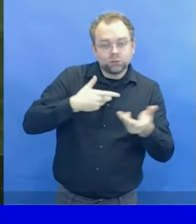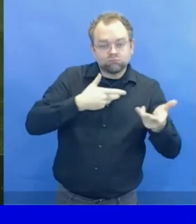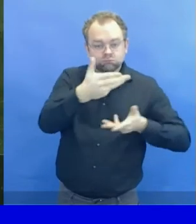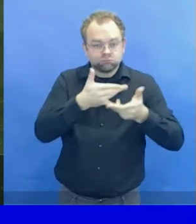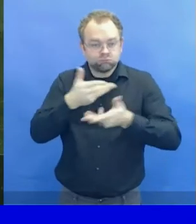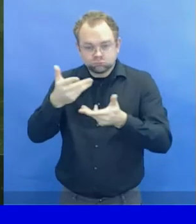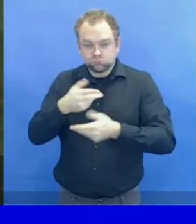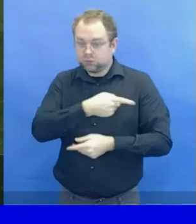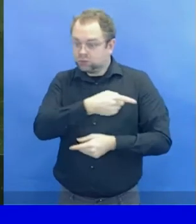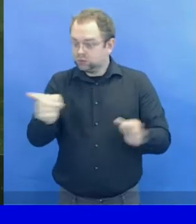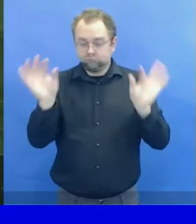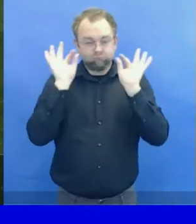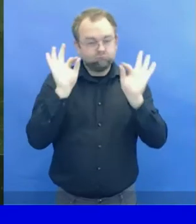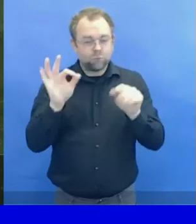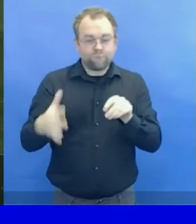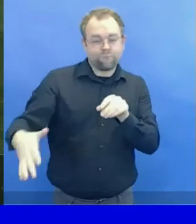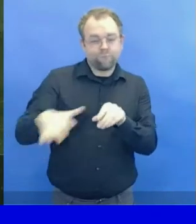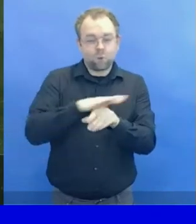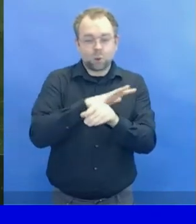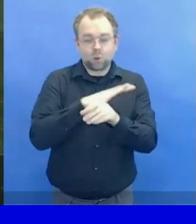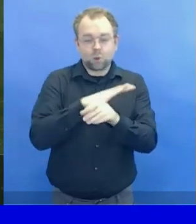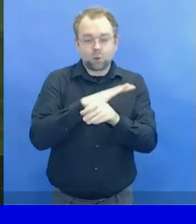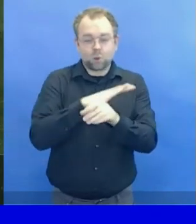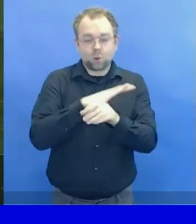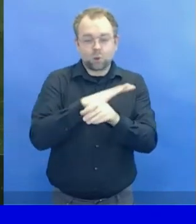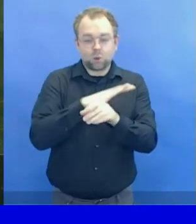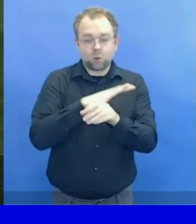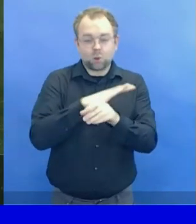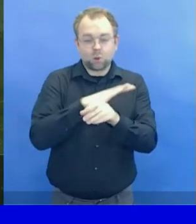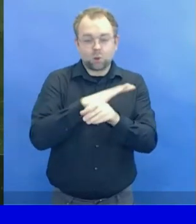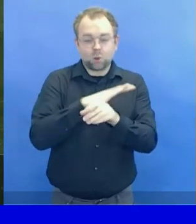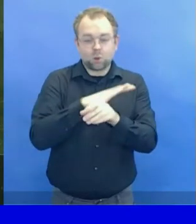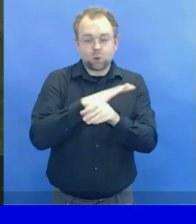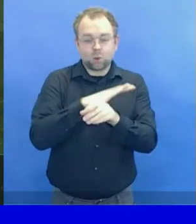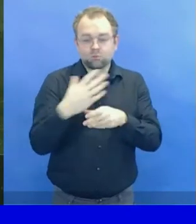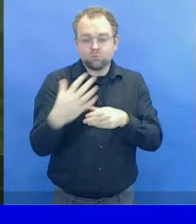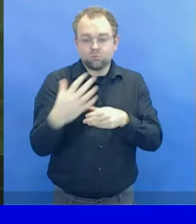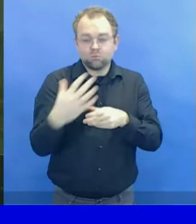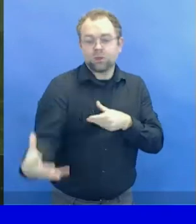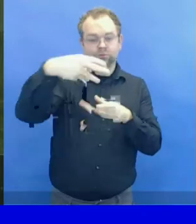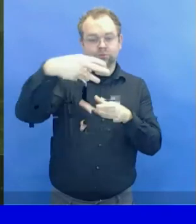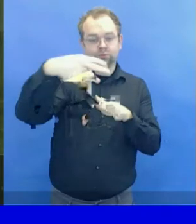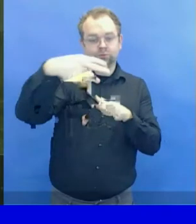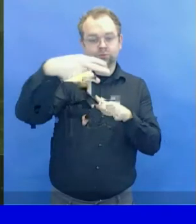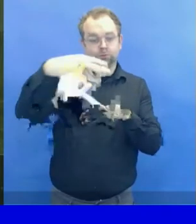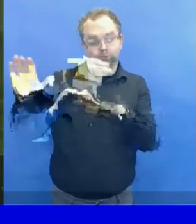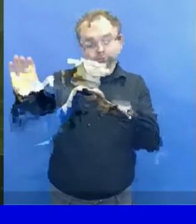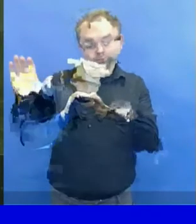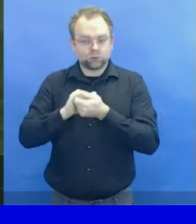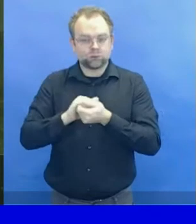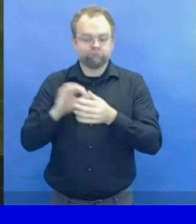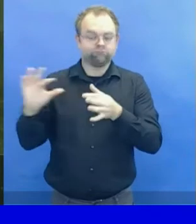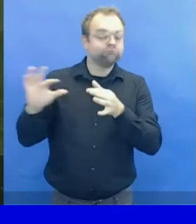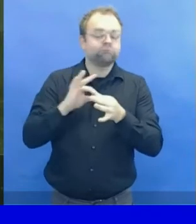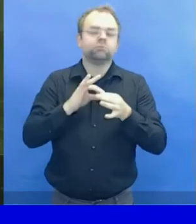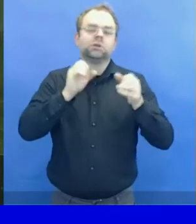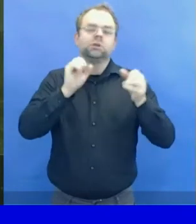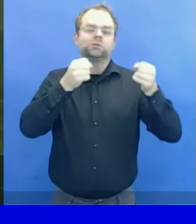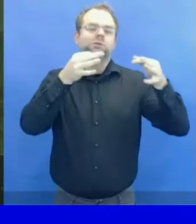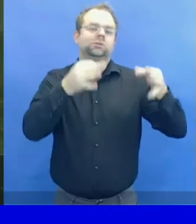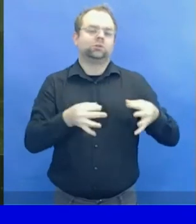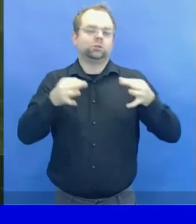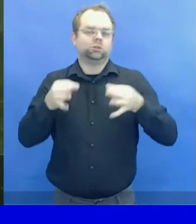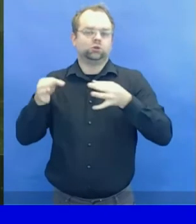we move forward, we must take a whole-of-society approach to ensure disability inclusion.